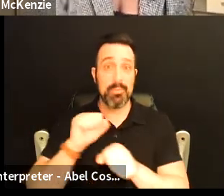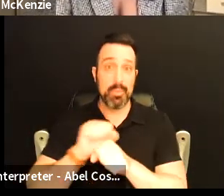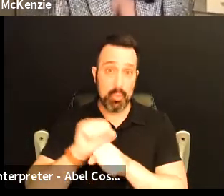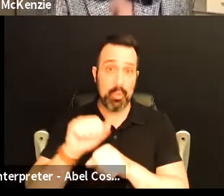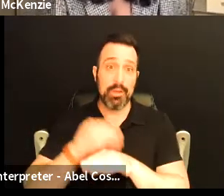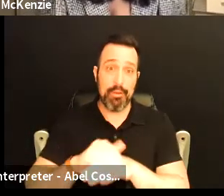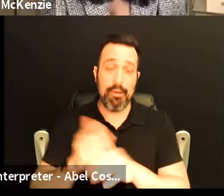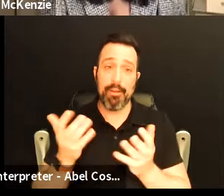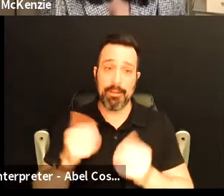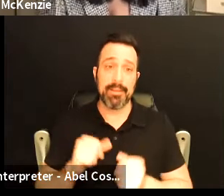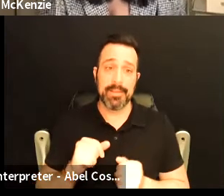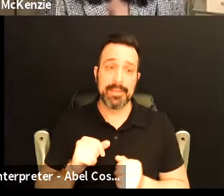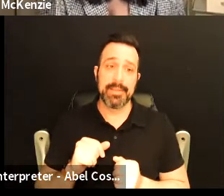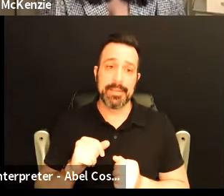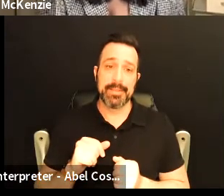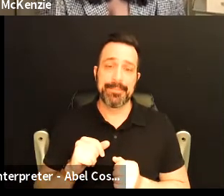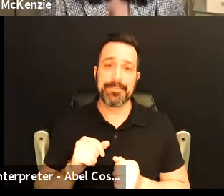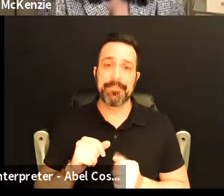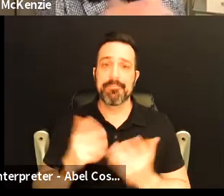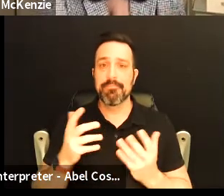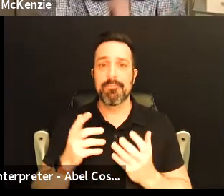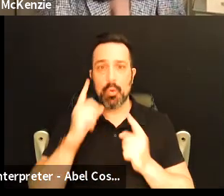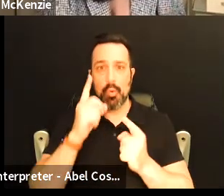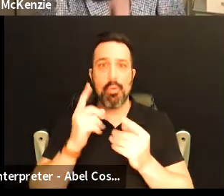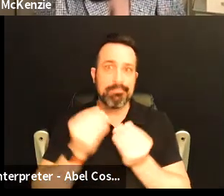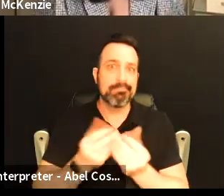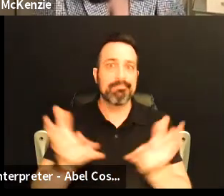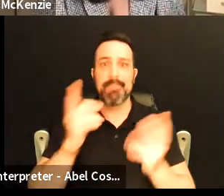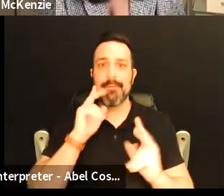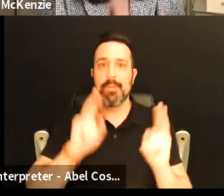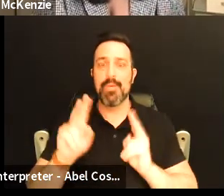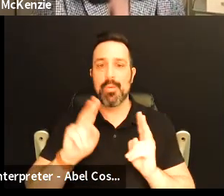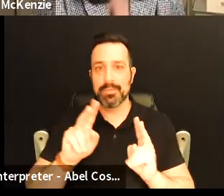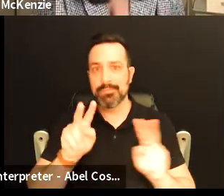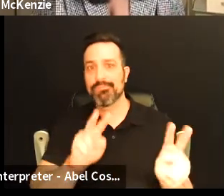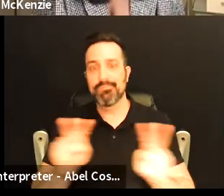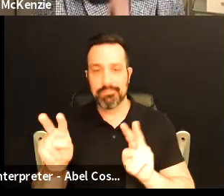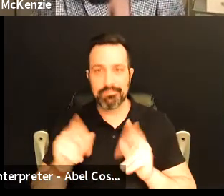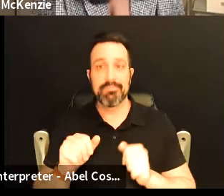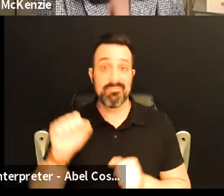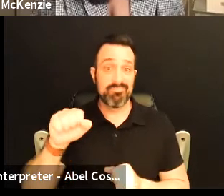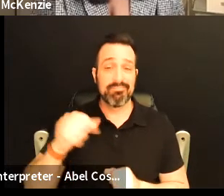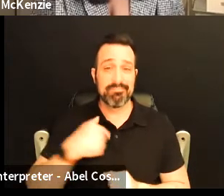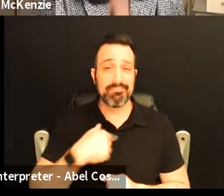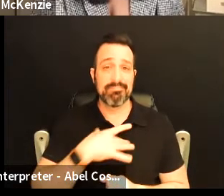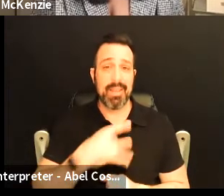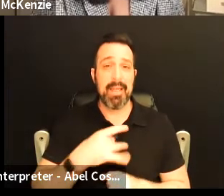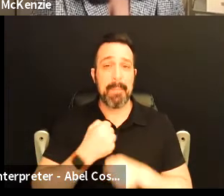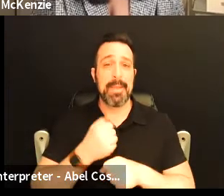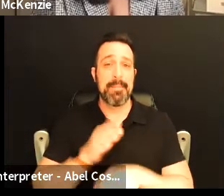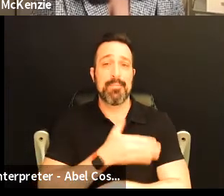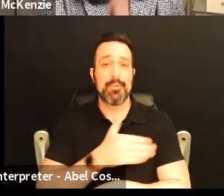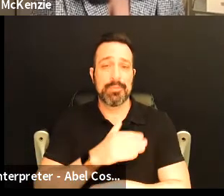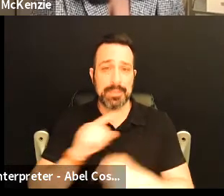we've been working on getting it out there for folks and yeah I like making music